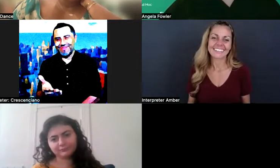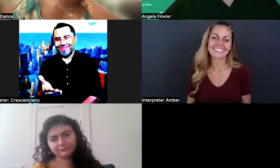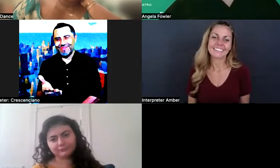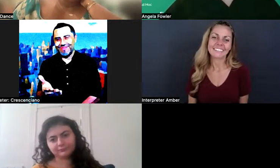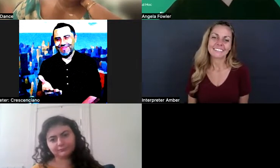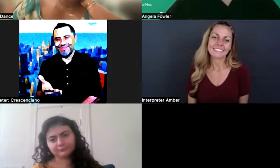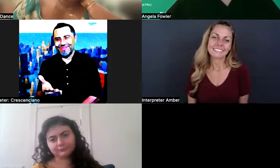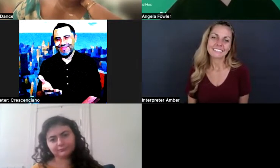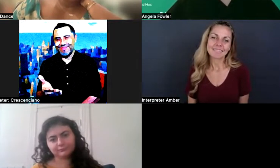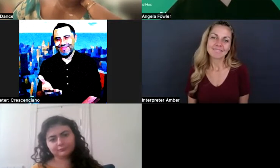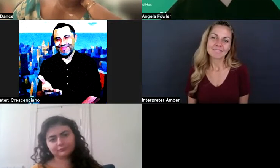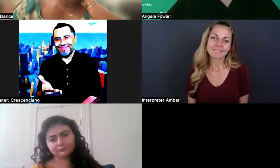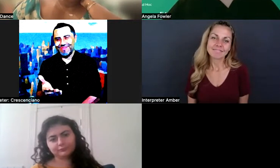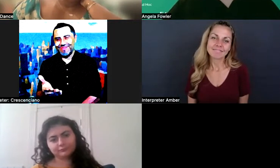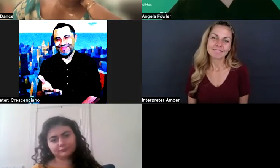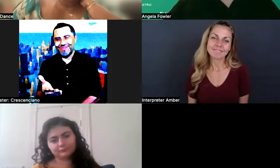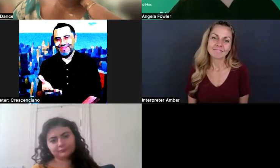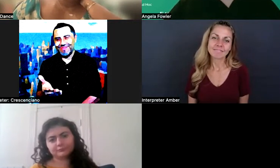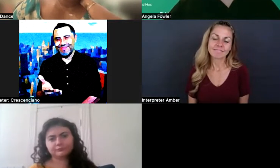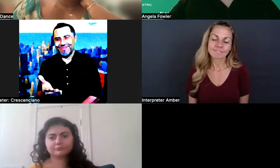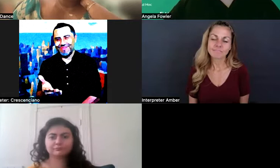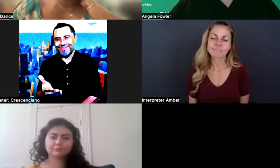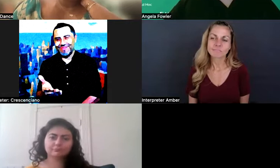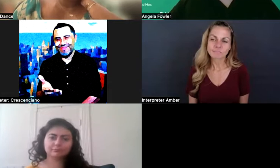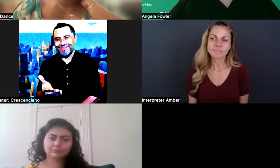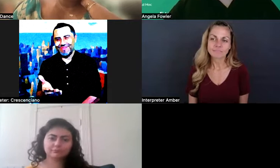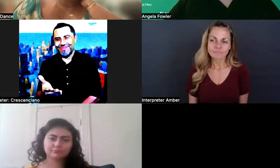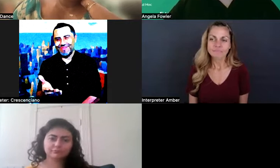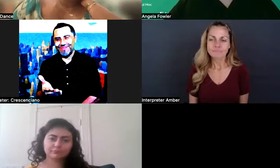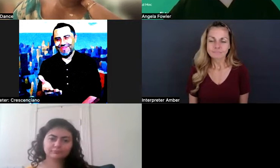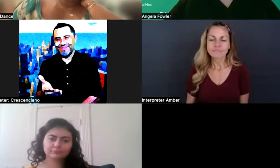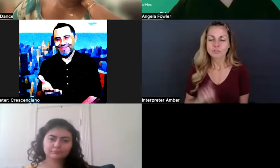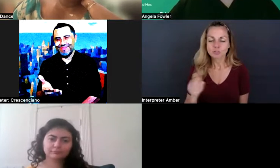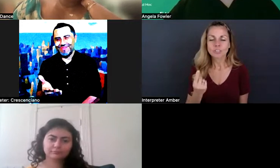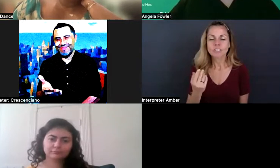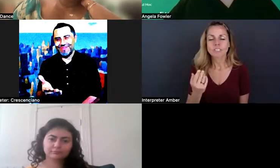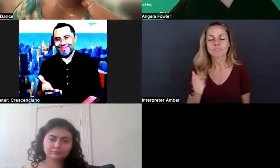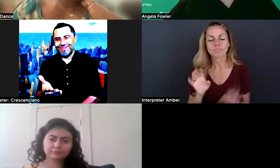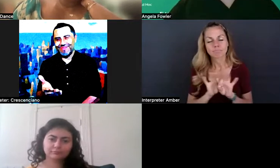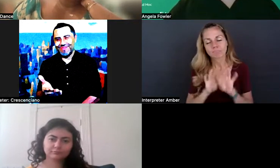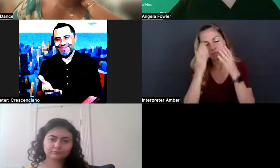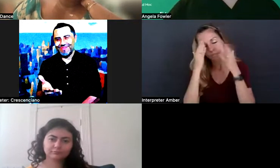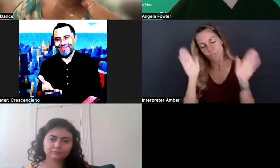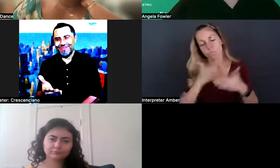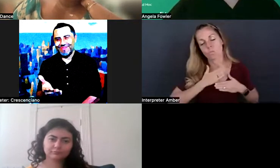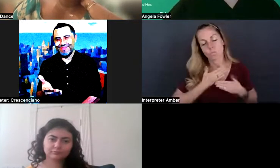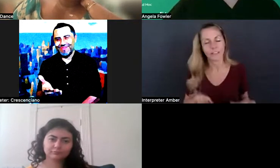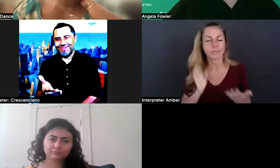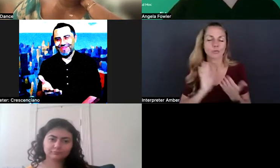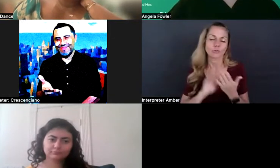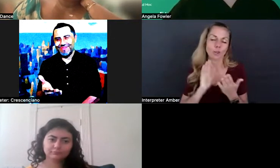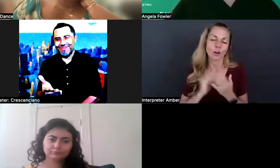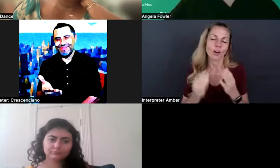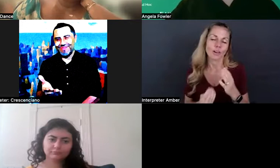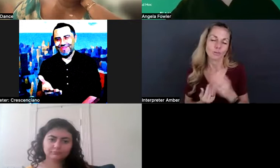you know, just, just, just be, be willing to learn and grow because we're all learning and growing and I'll,